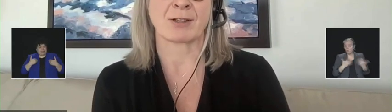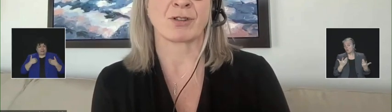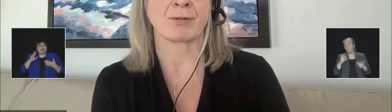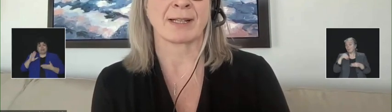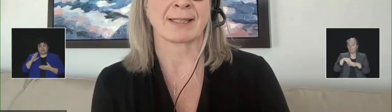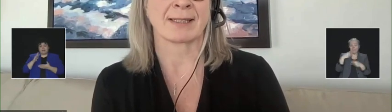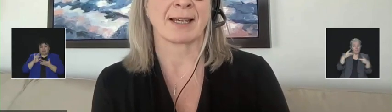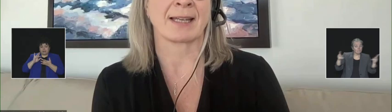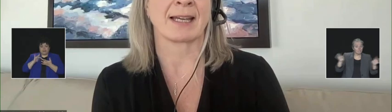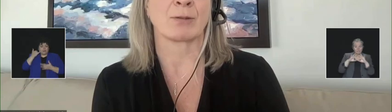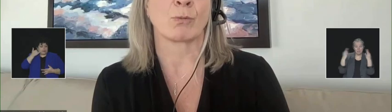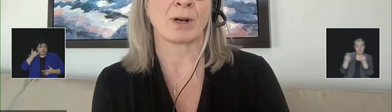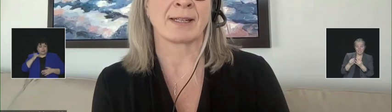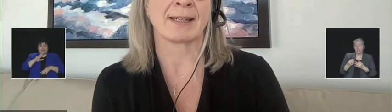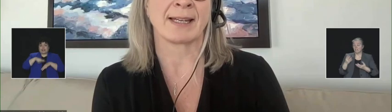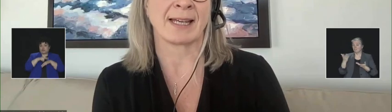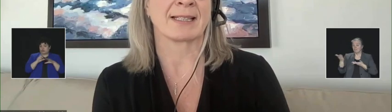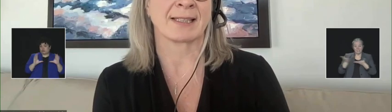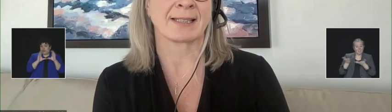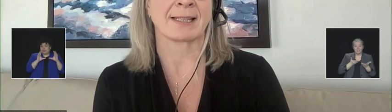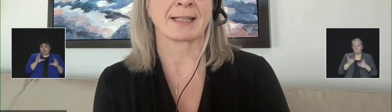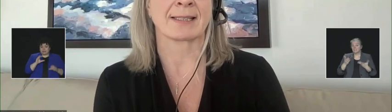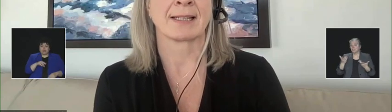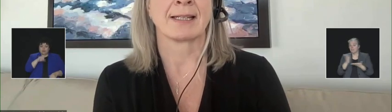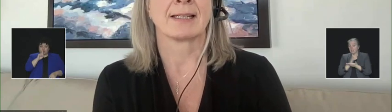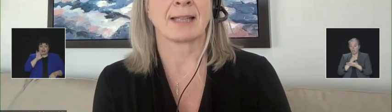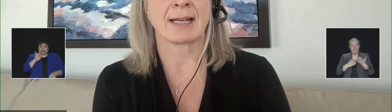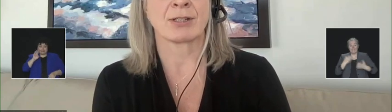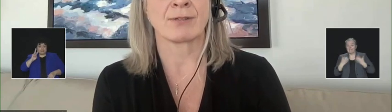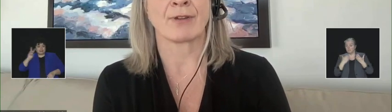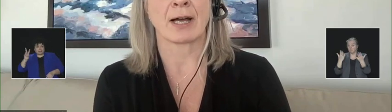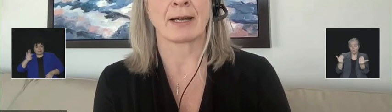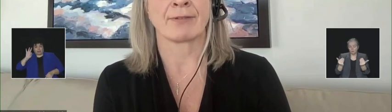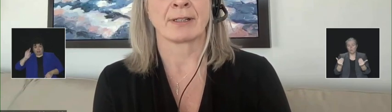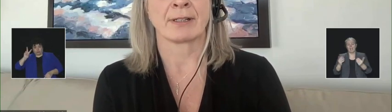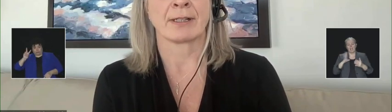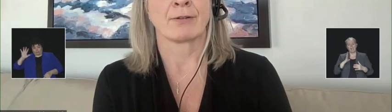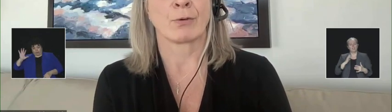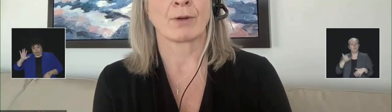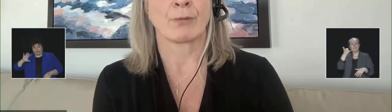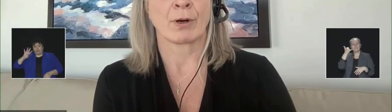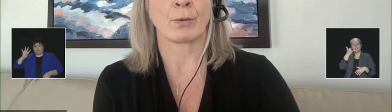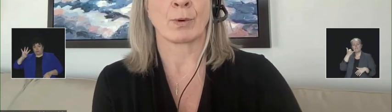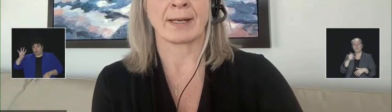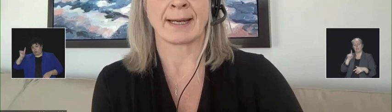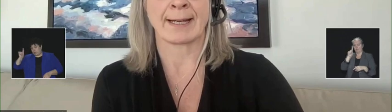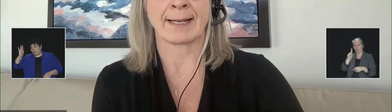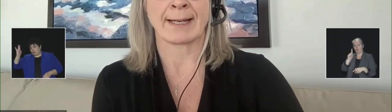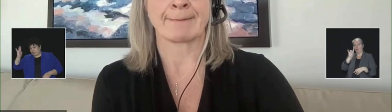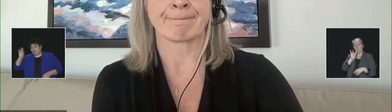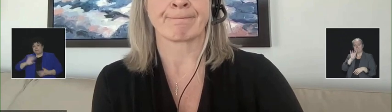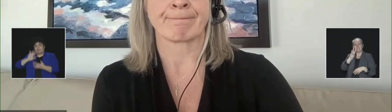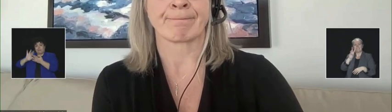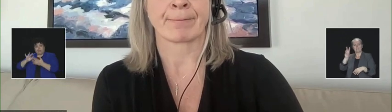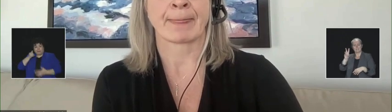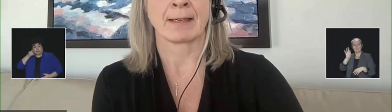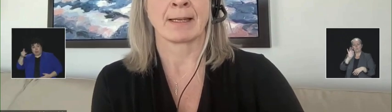through the National Crisis Line at 1-866-925-4419.